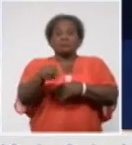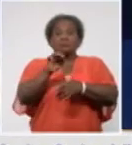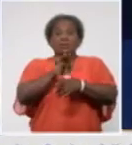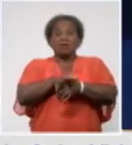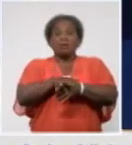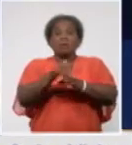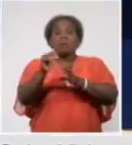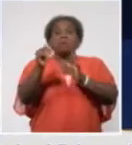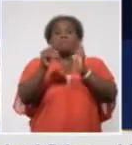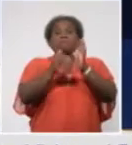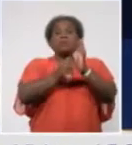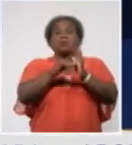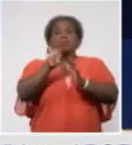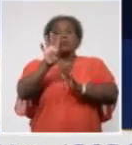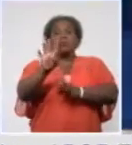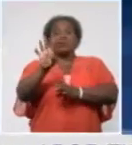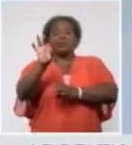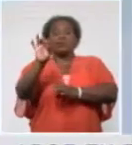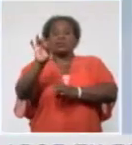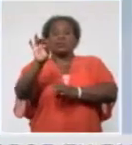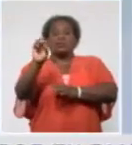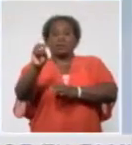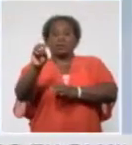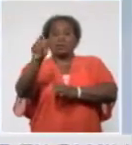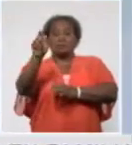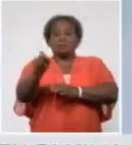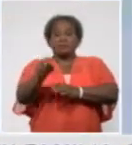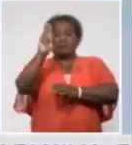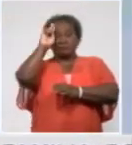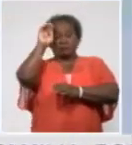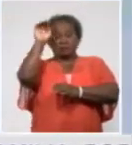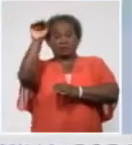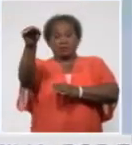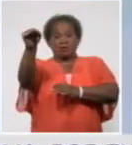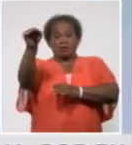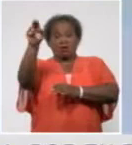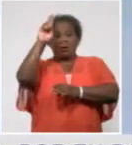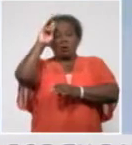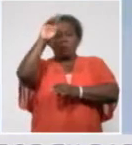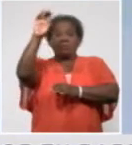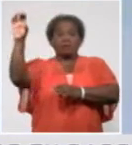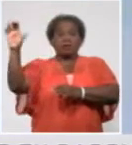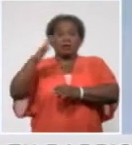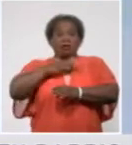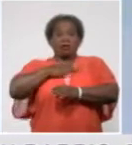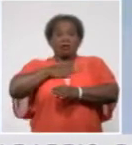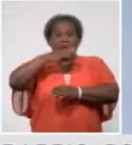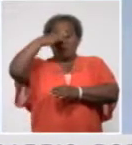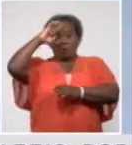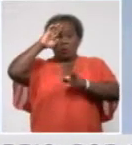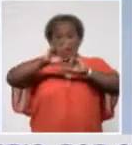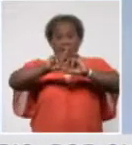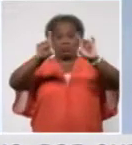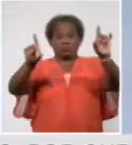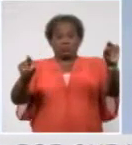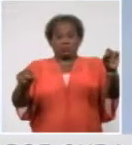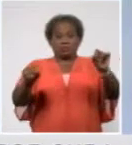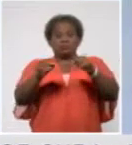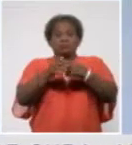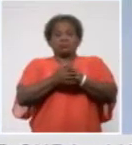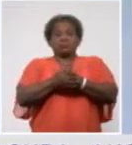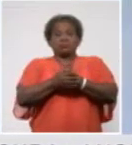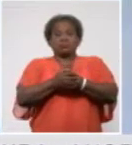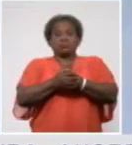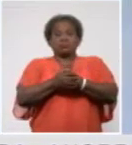Today, 1,470 people are hospitalised in Cuba, 58